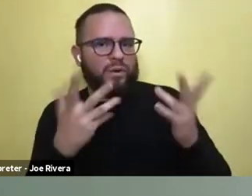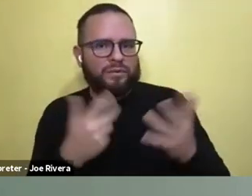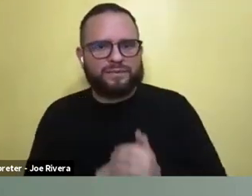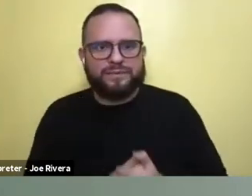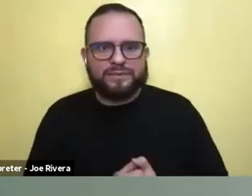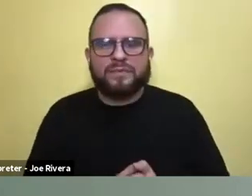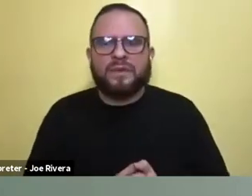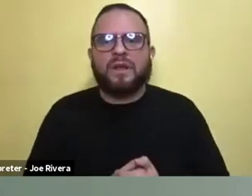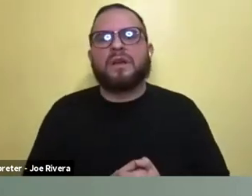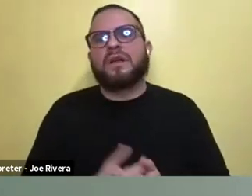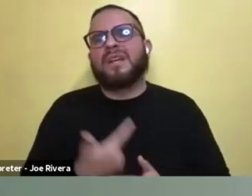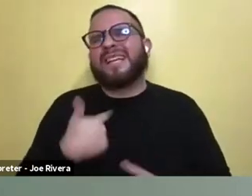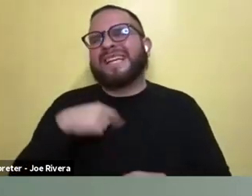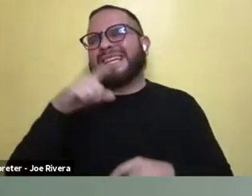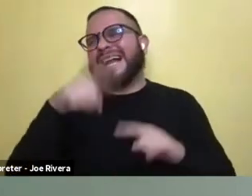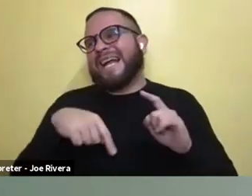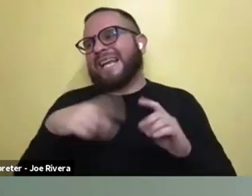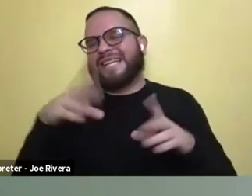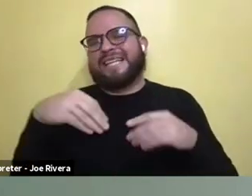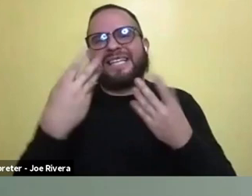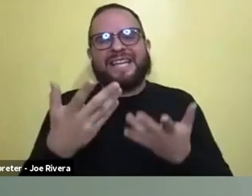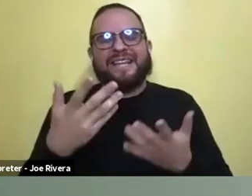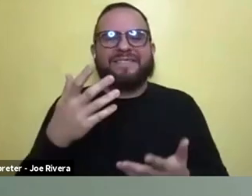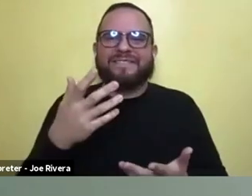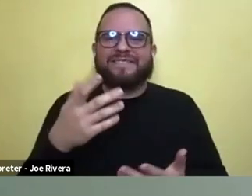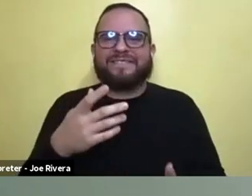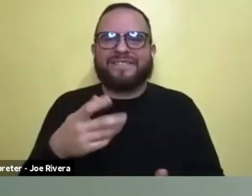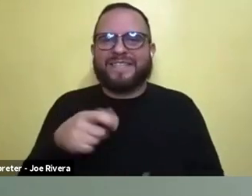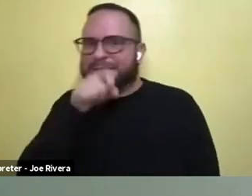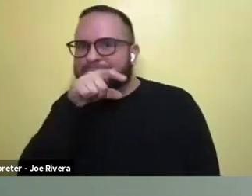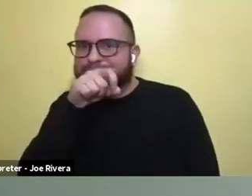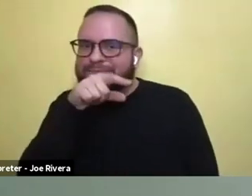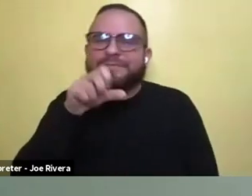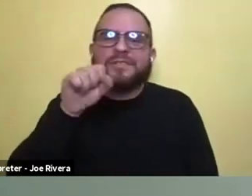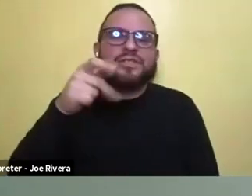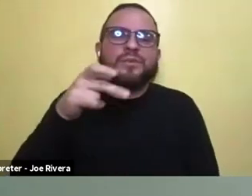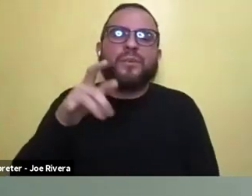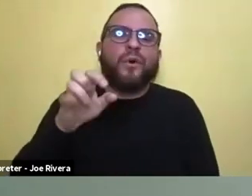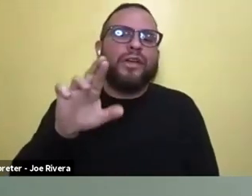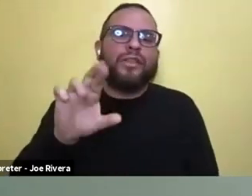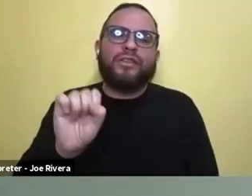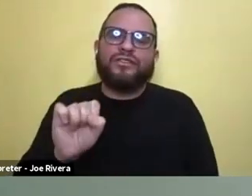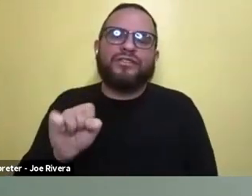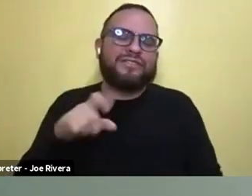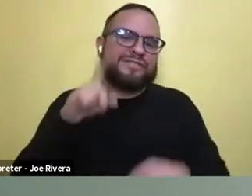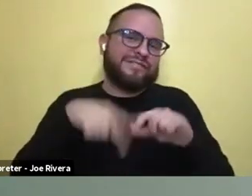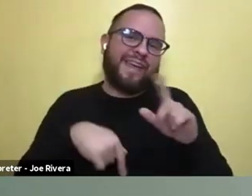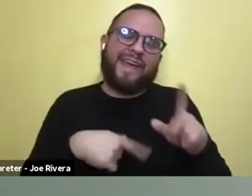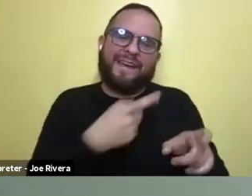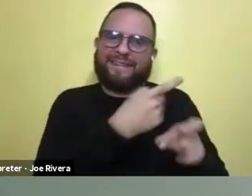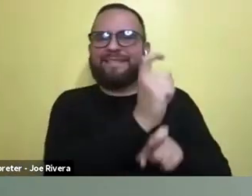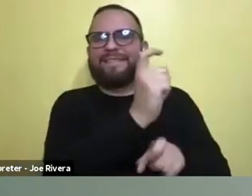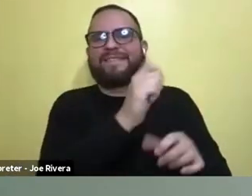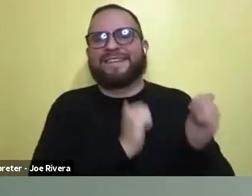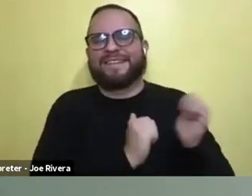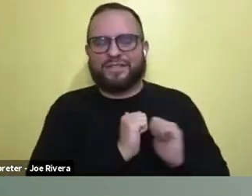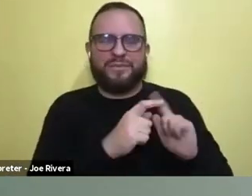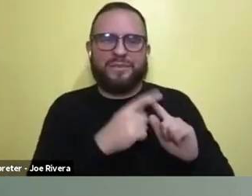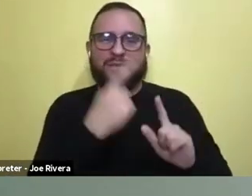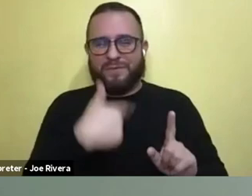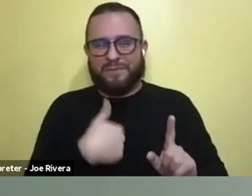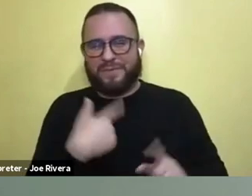specific spoilers or anything, but one scene that I thought was difficult for me is